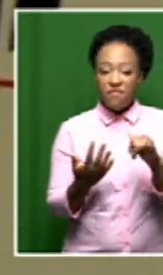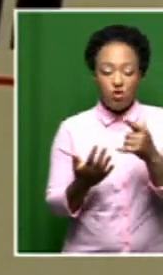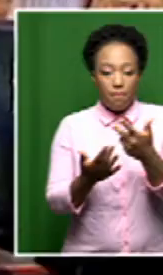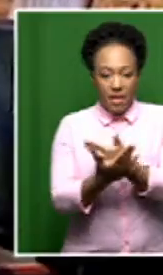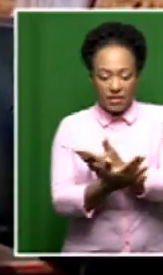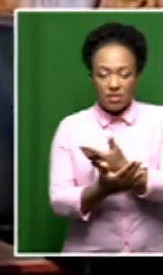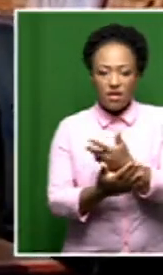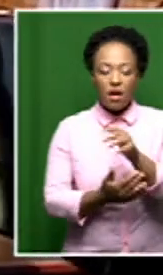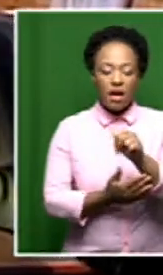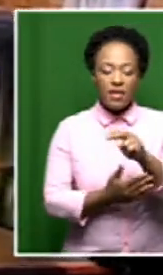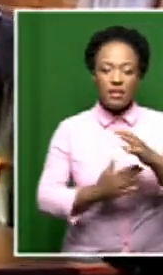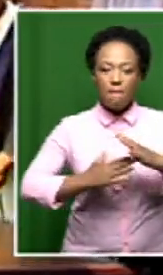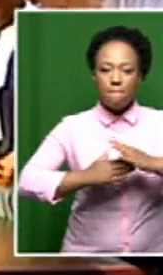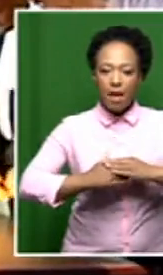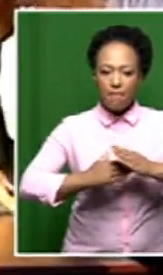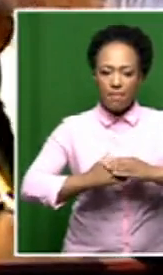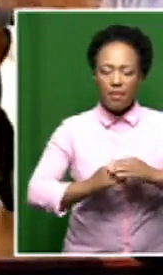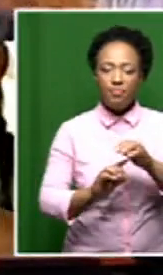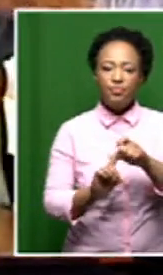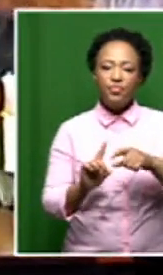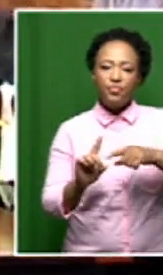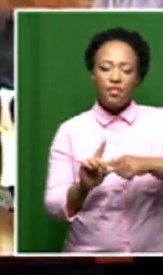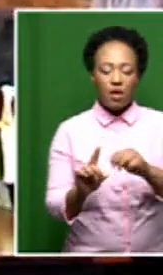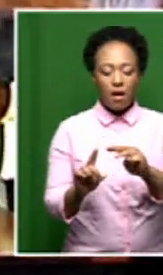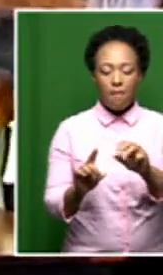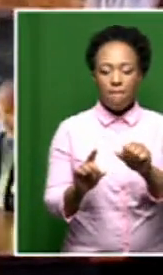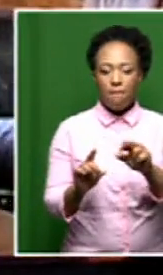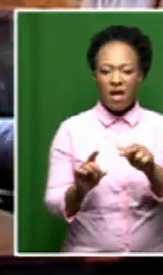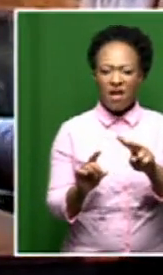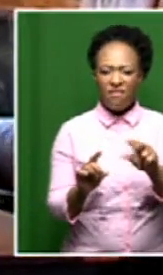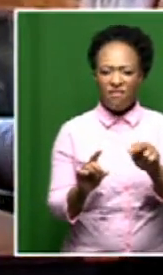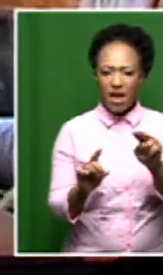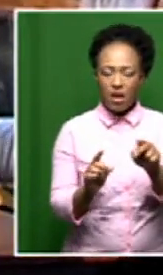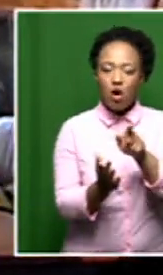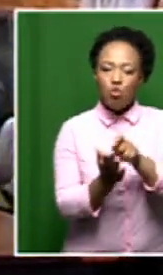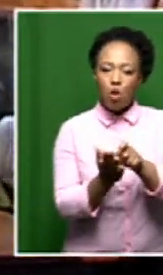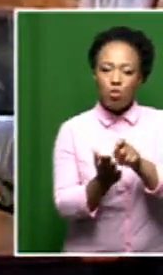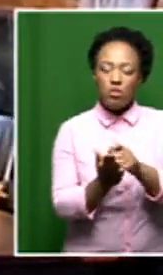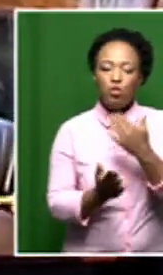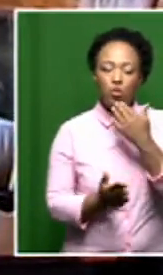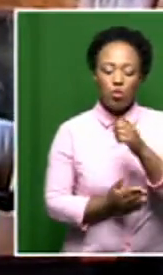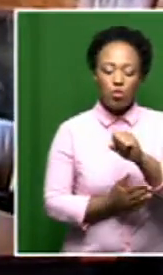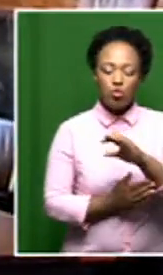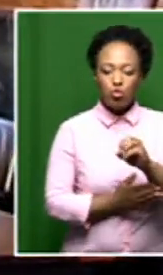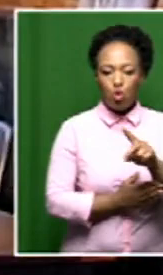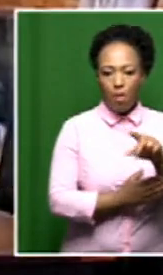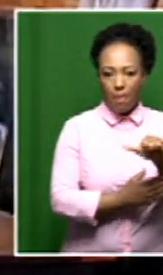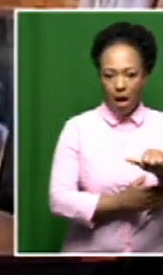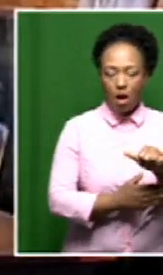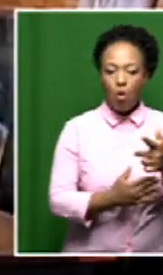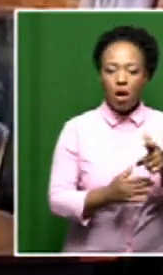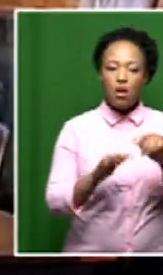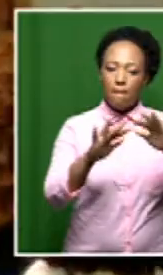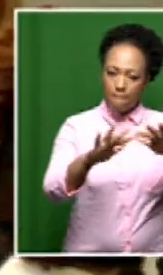ANC member of parliament Mervyn Dirks he wrote to SCOPA this standing committee on public accounts in parliament